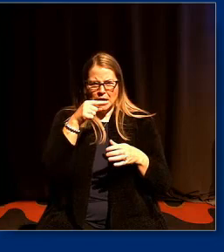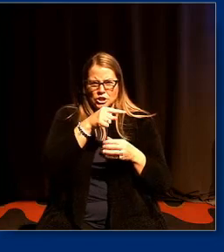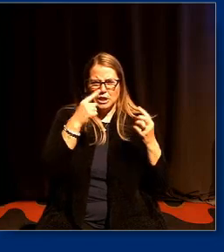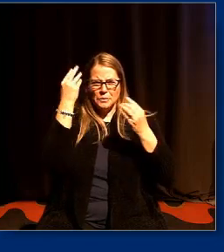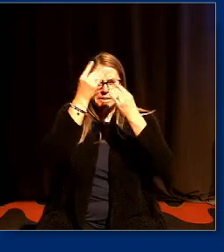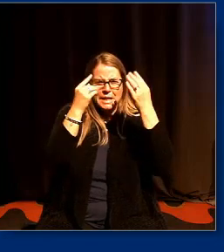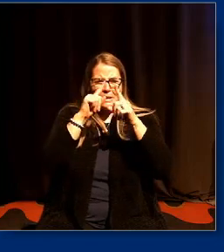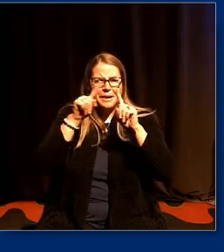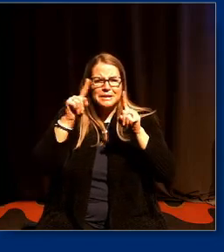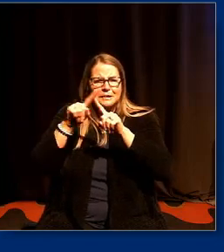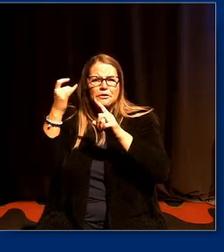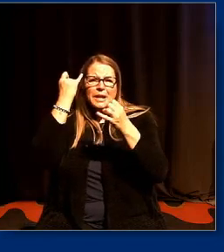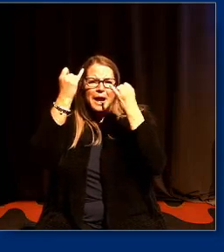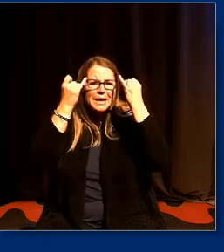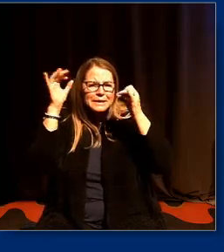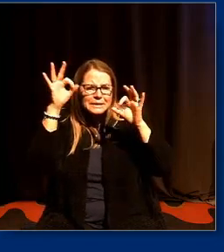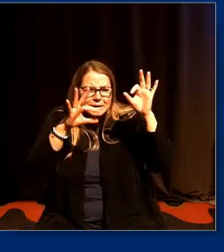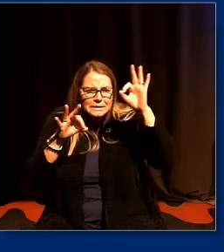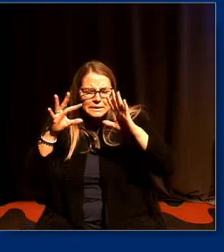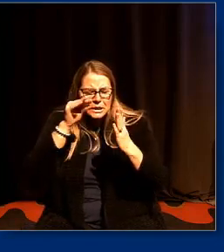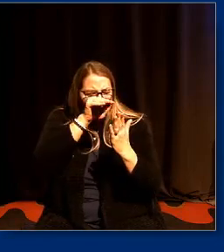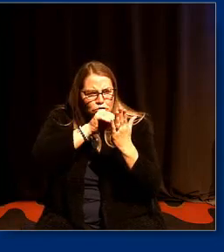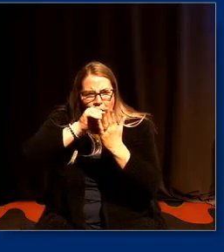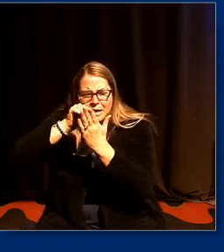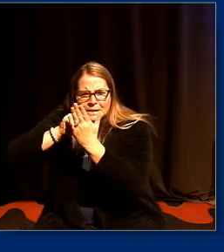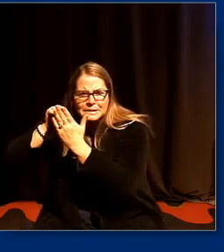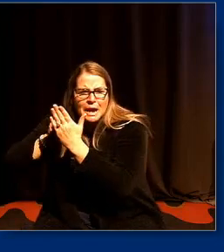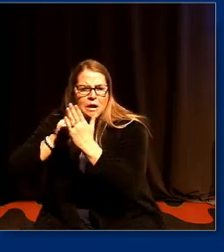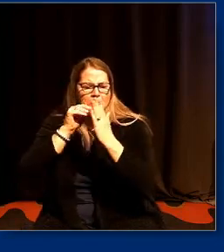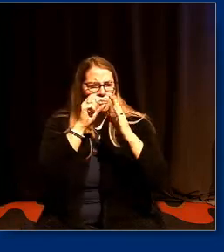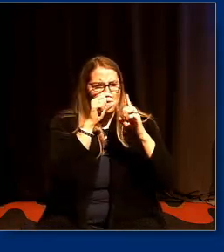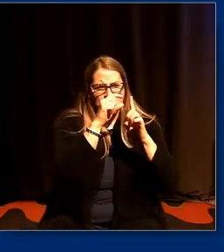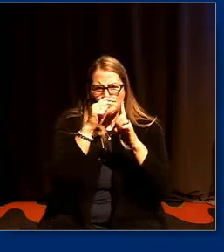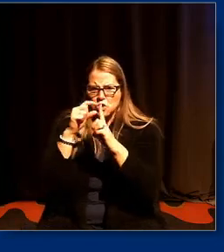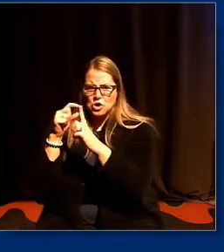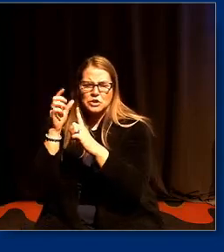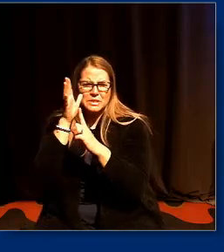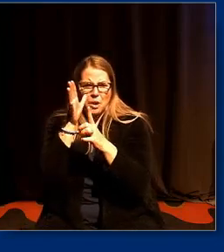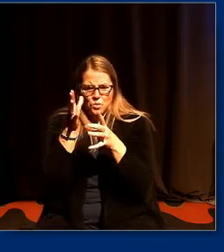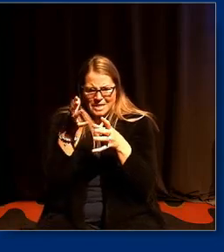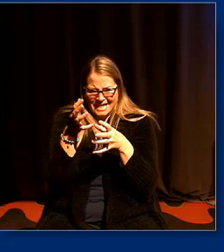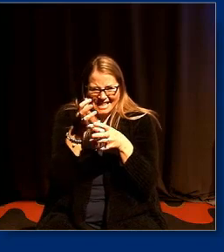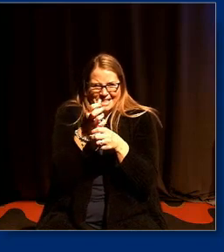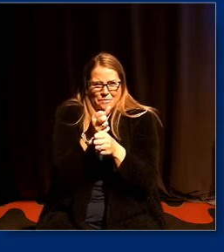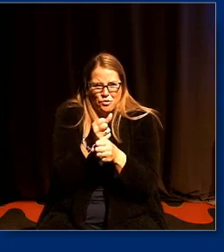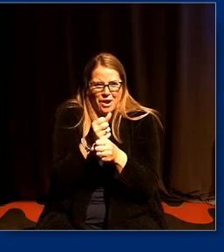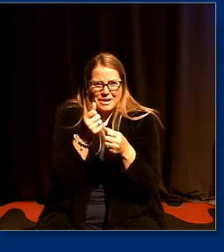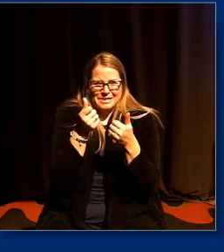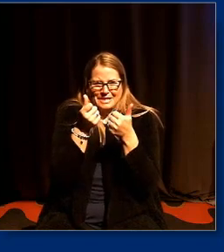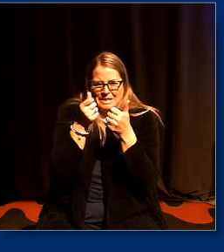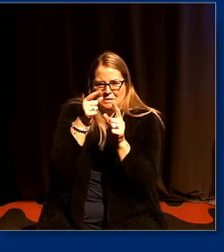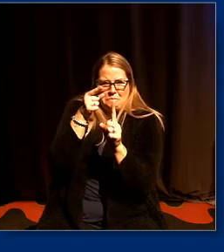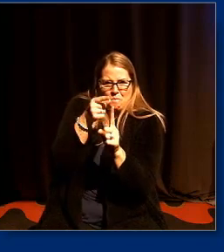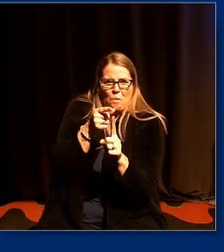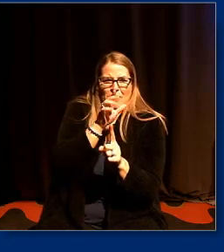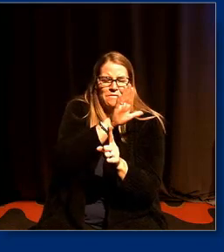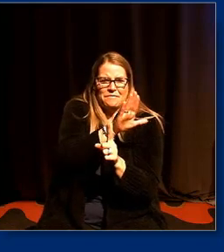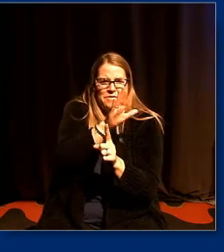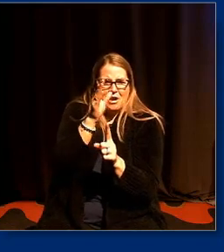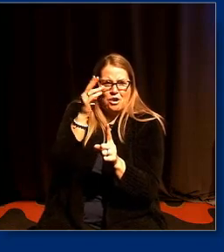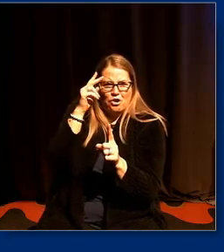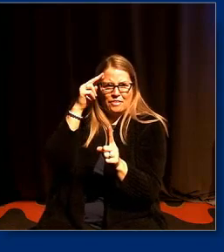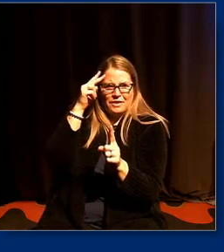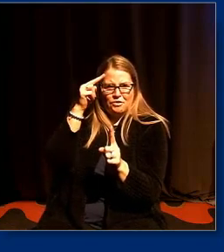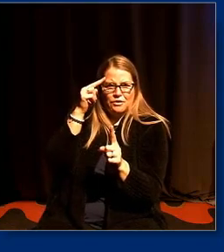with ideas on a pad writing down words that would kind of summarize what they were trying to do uh and she